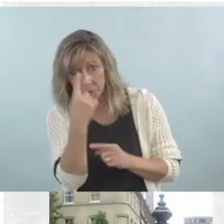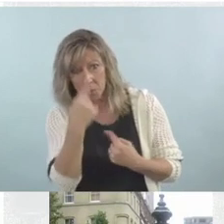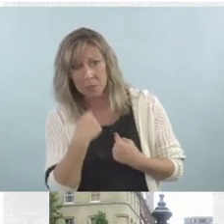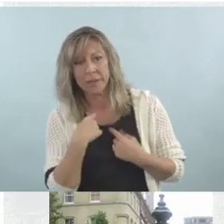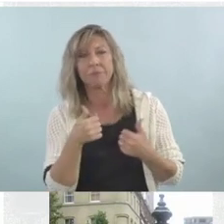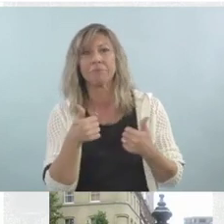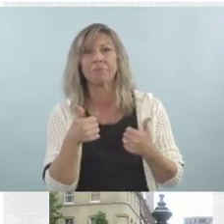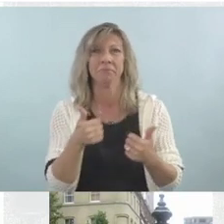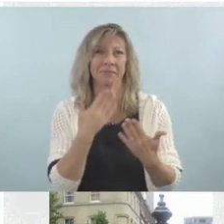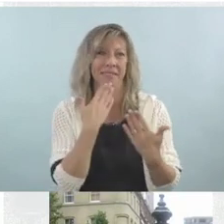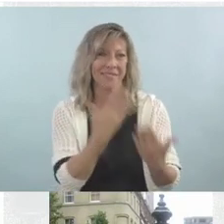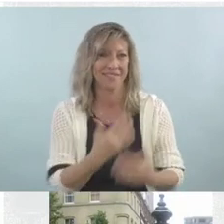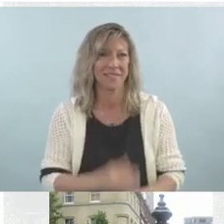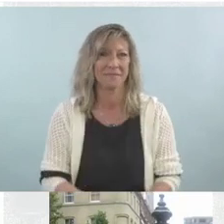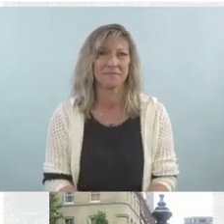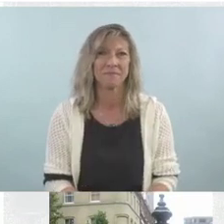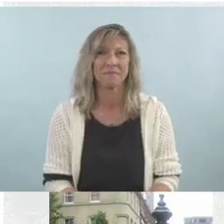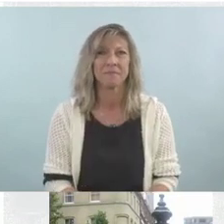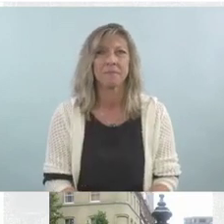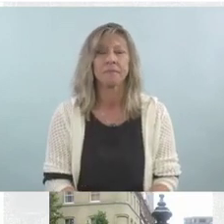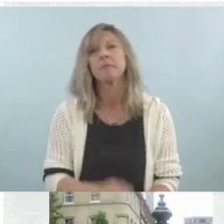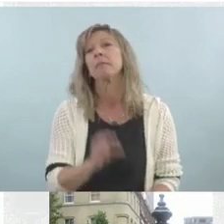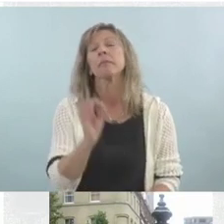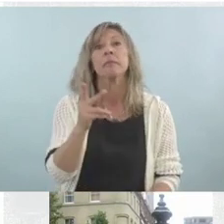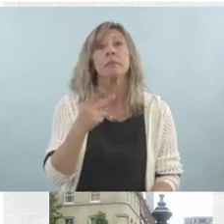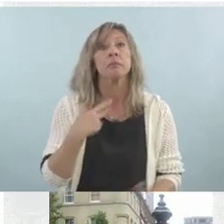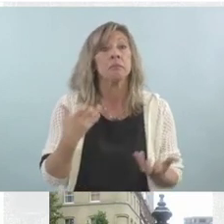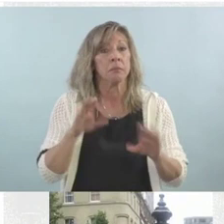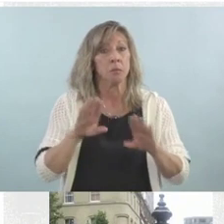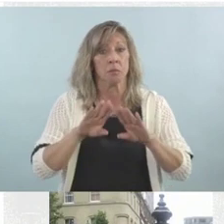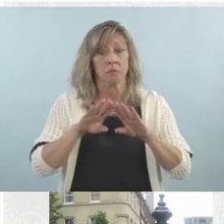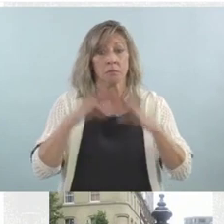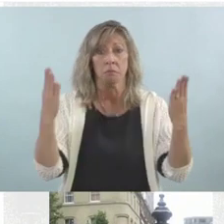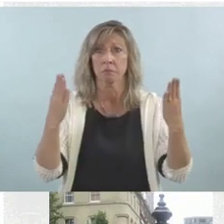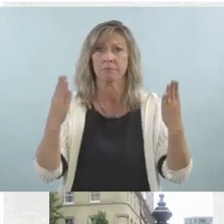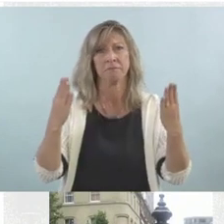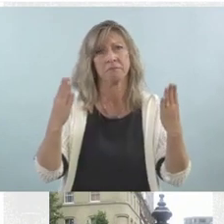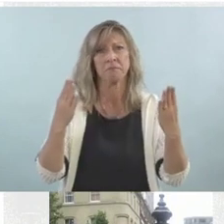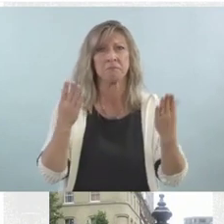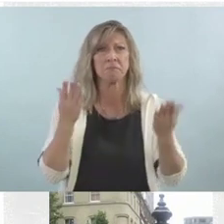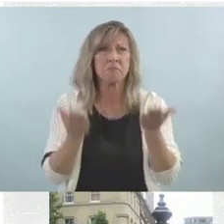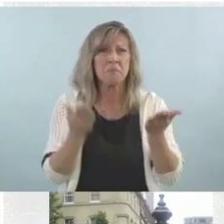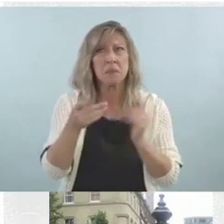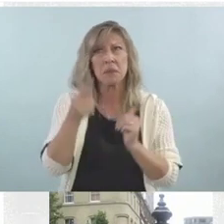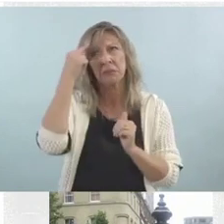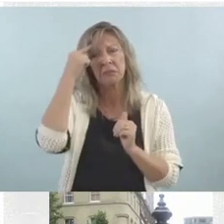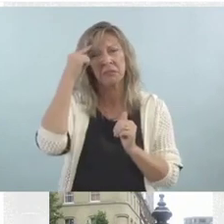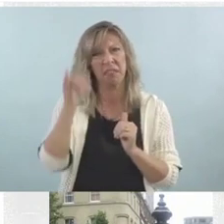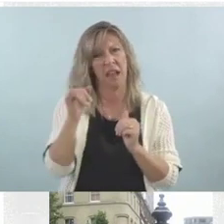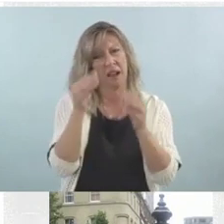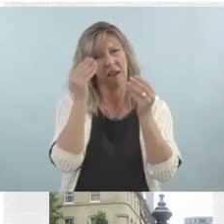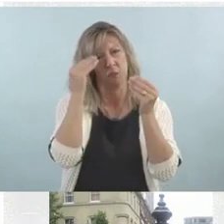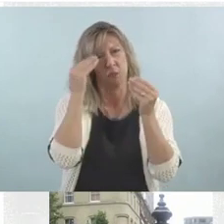All right. So I wanted to start off with something that may seem initially a little irrelevant, but I think it's very powerful.